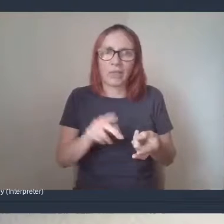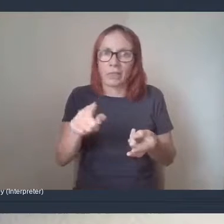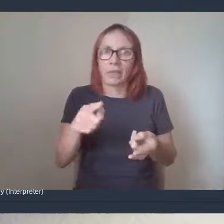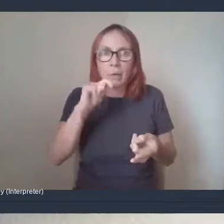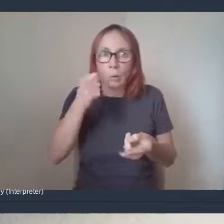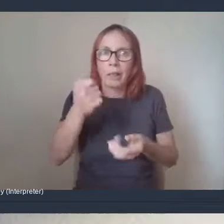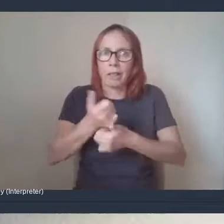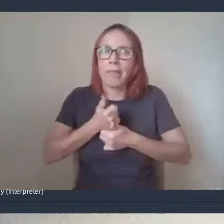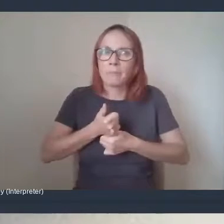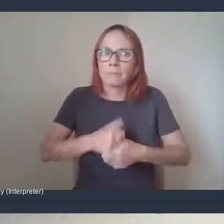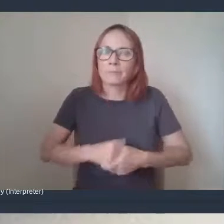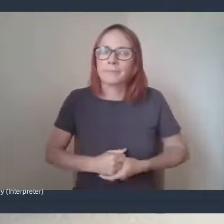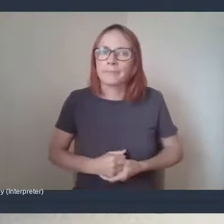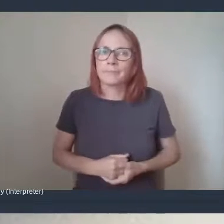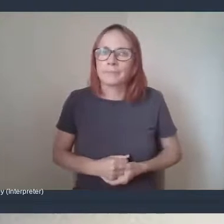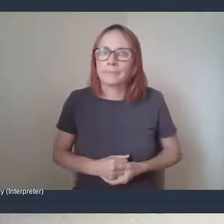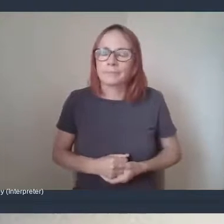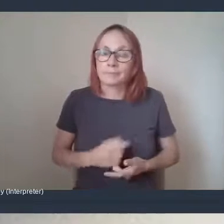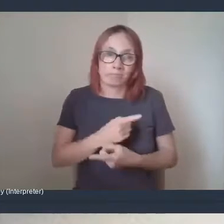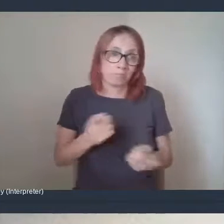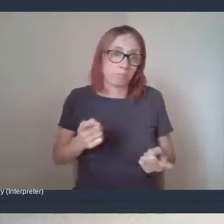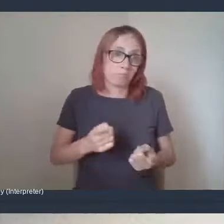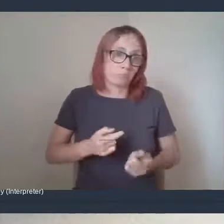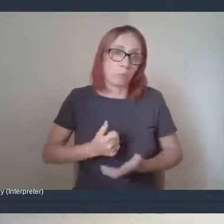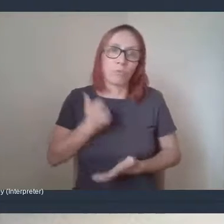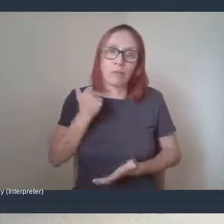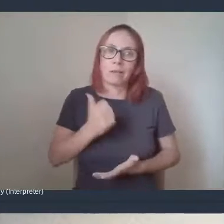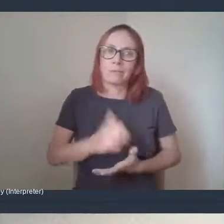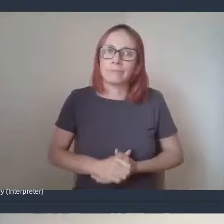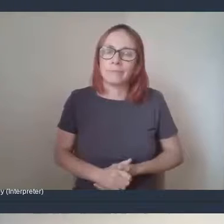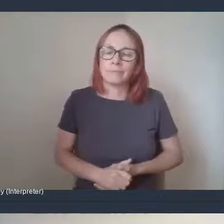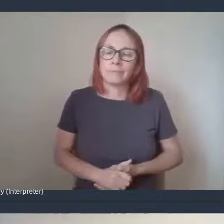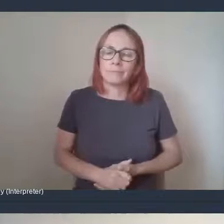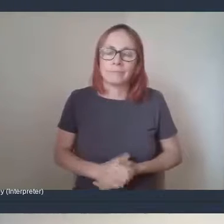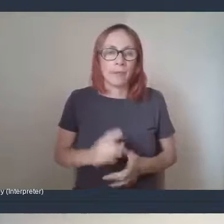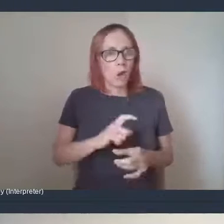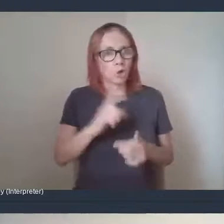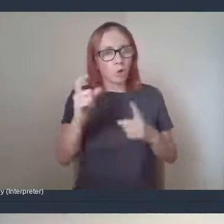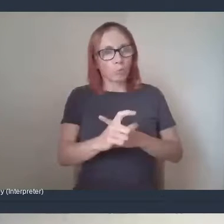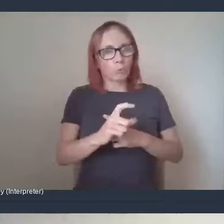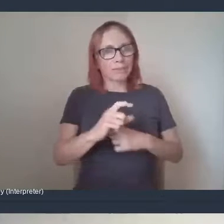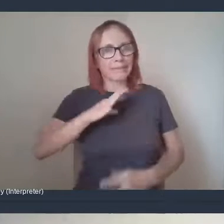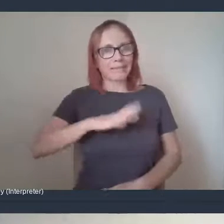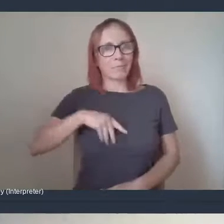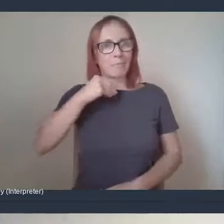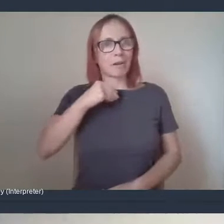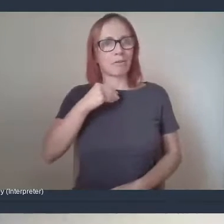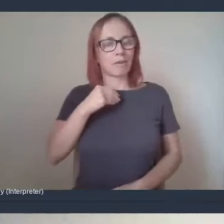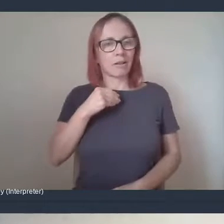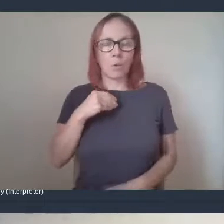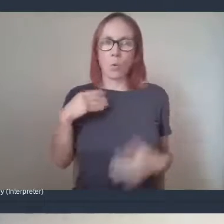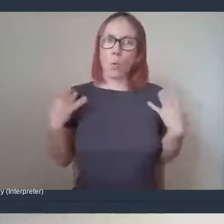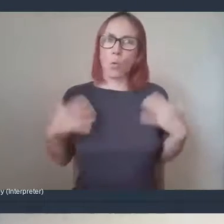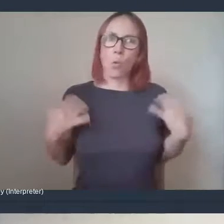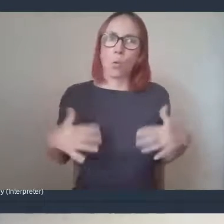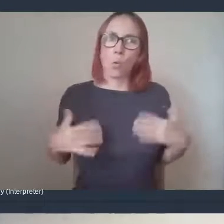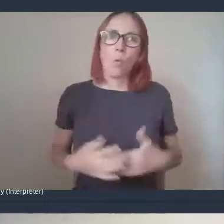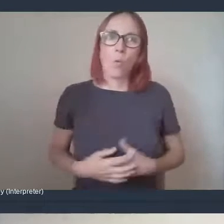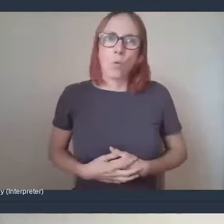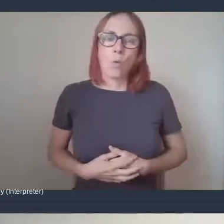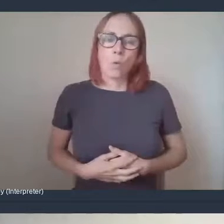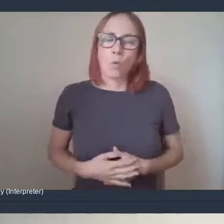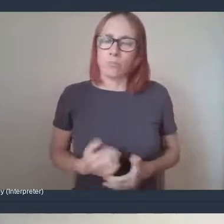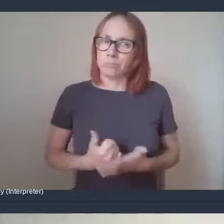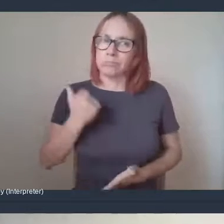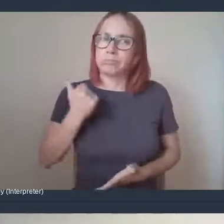can do for you. Yeah, so they've all been fantastic. Community spirit during all this has just been incredible. Um, really, really